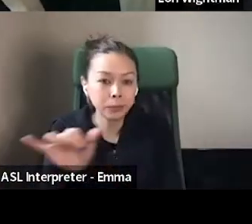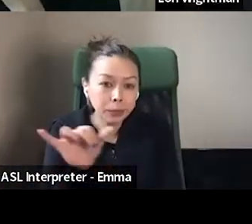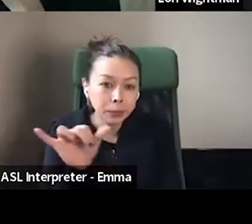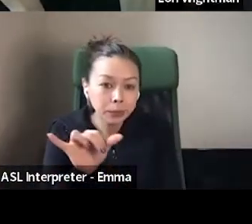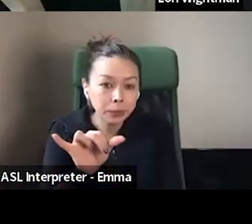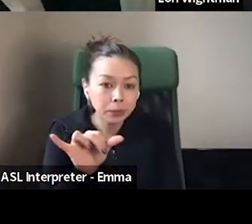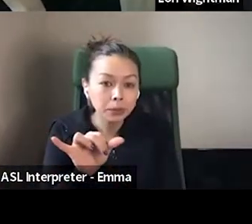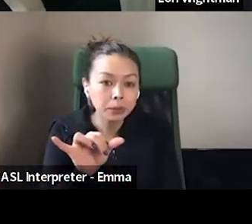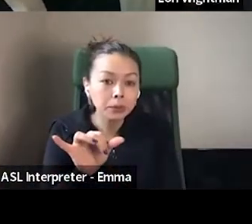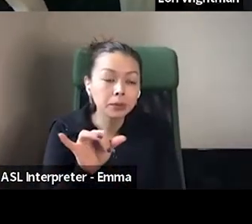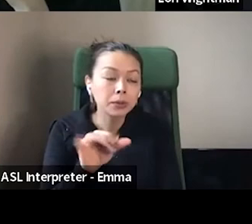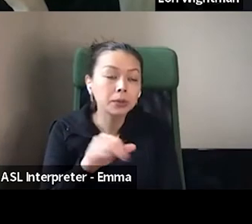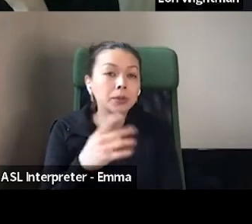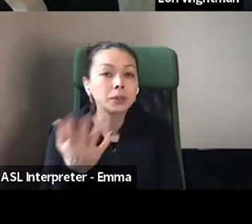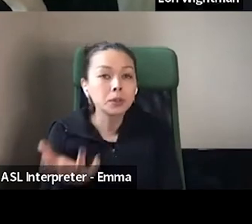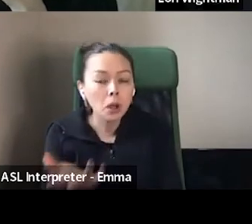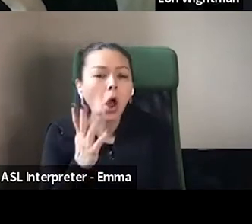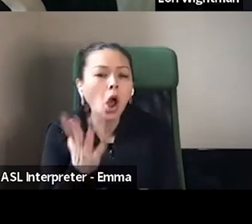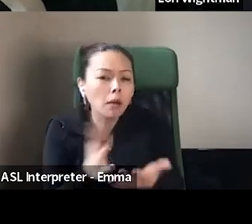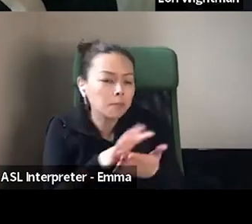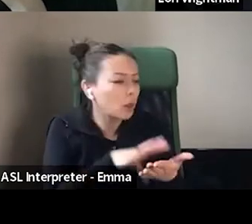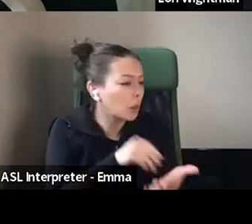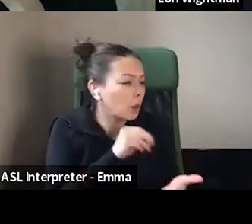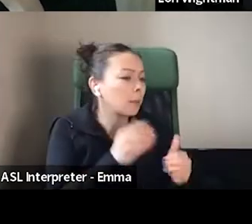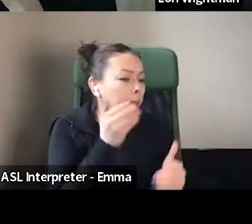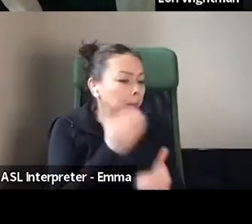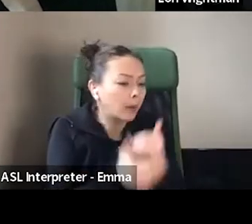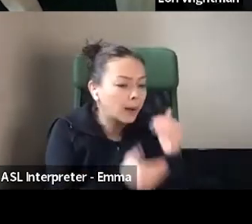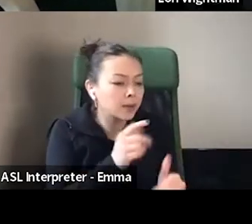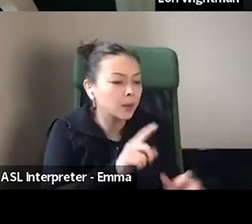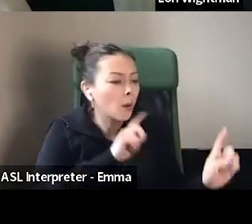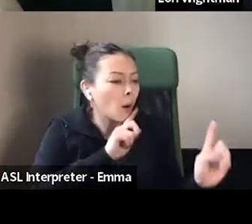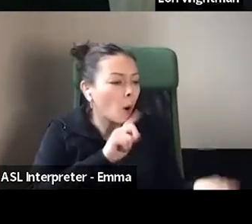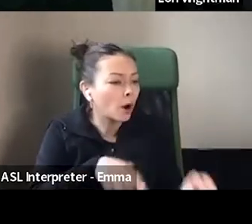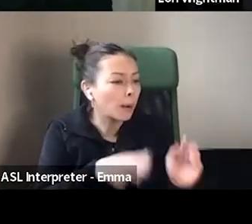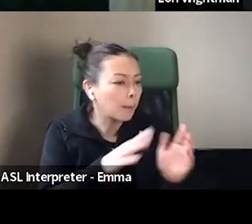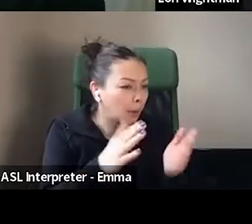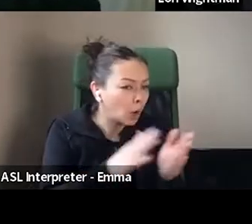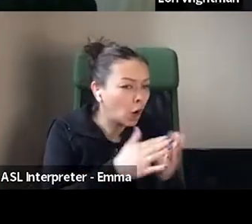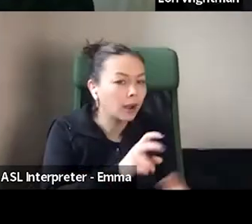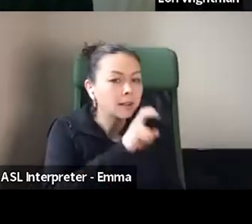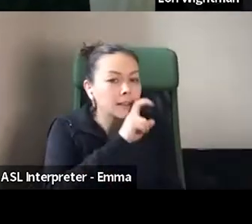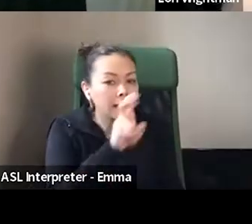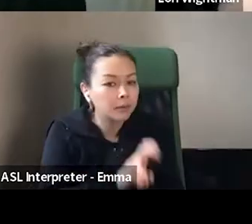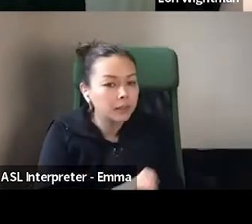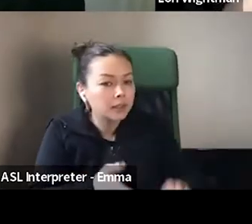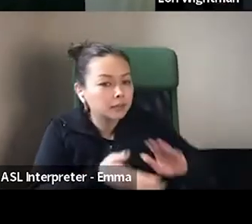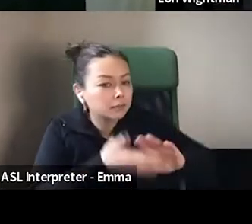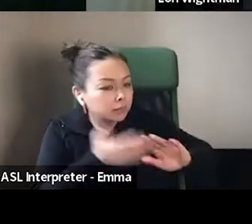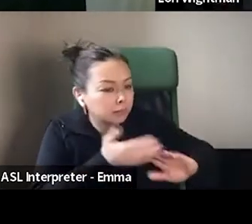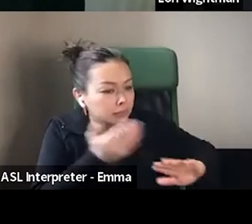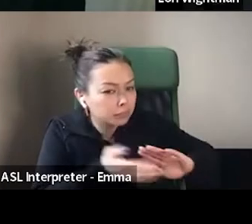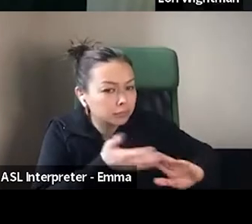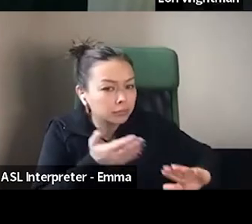to order books and, and do all the other administration stuff, which is literally straight up.